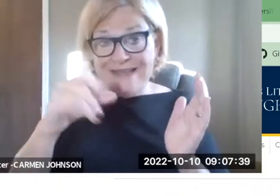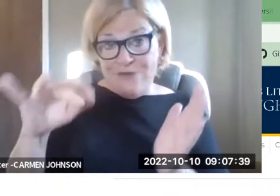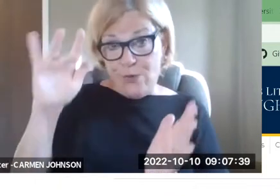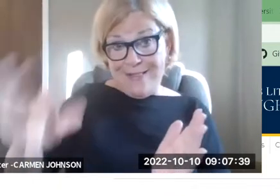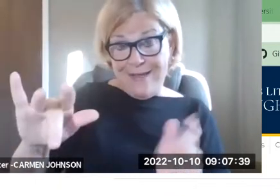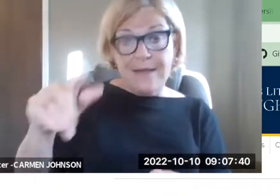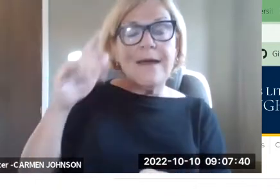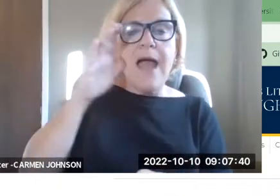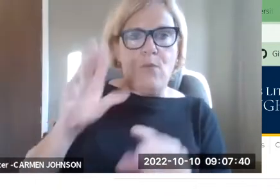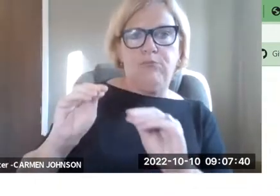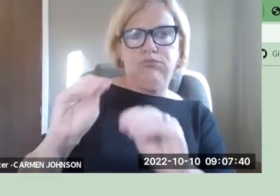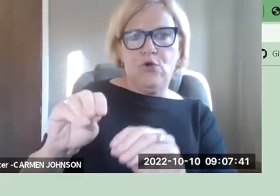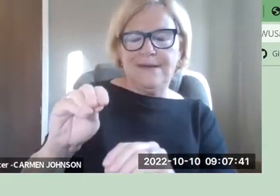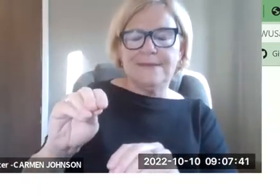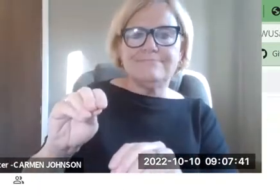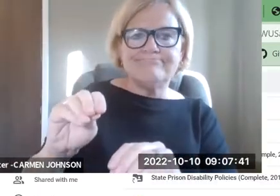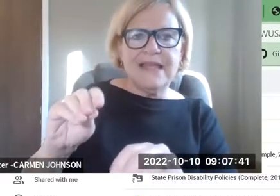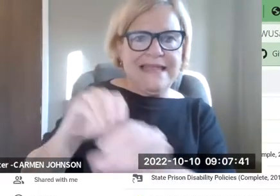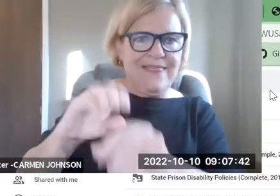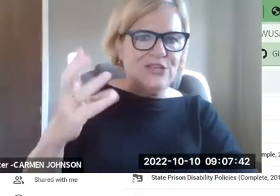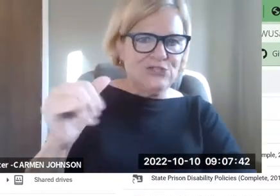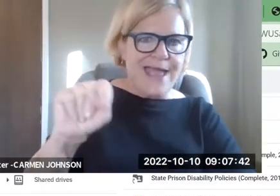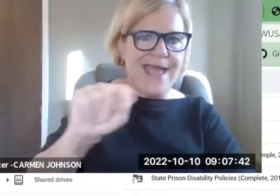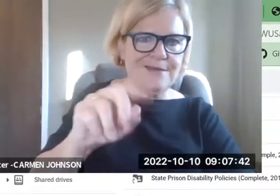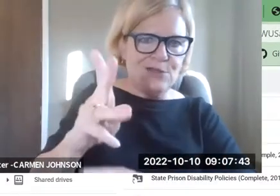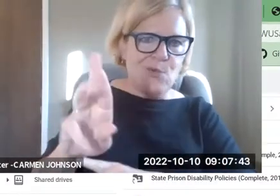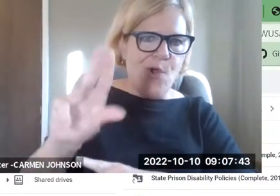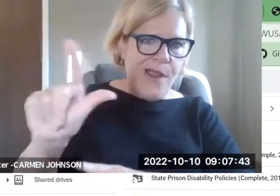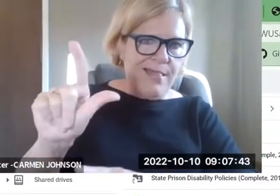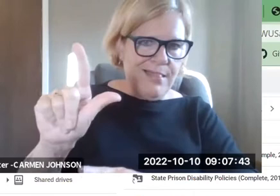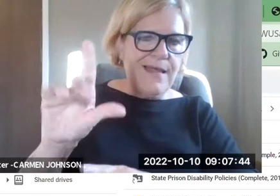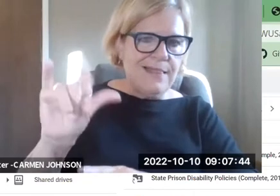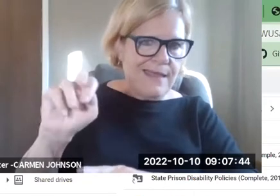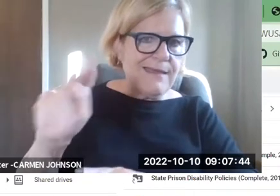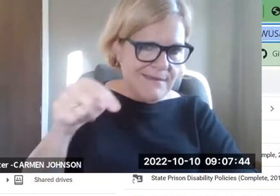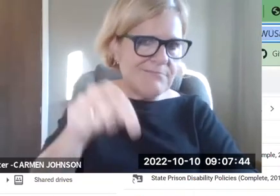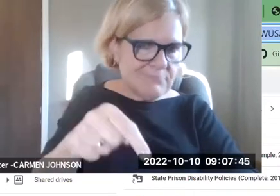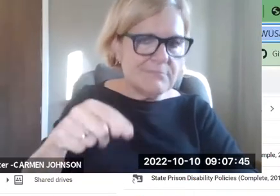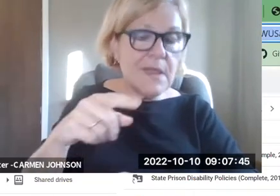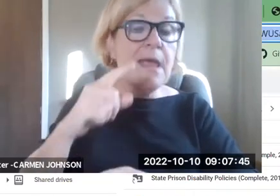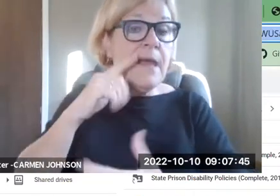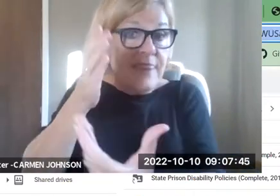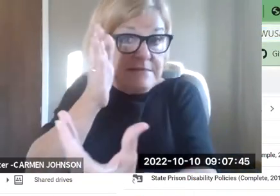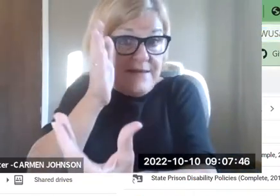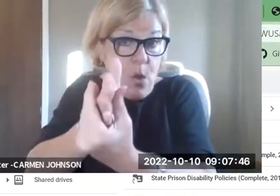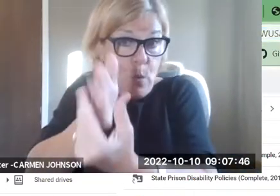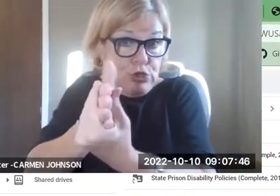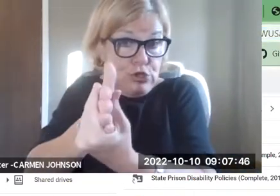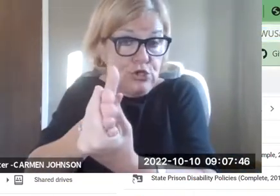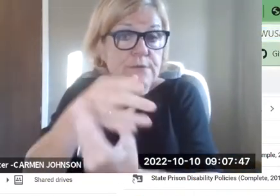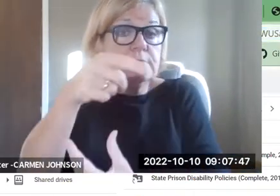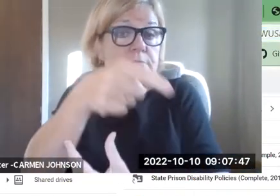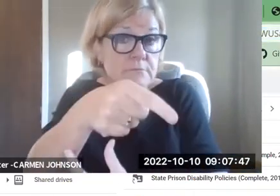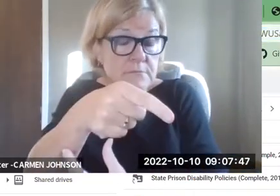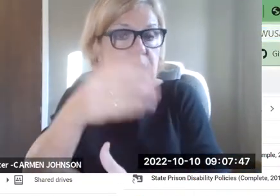involved in this kind of work to check out those resources, what you will see if you click on it. And again, I'm going to put the click in the